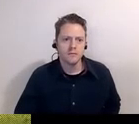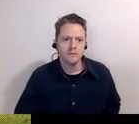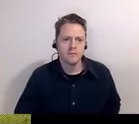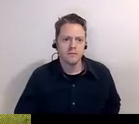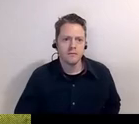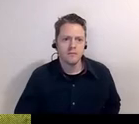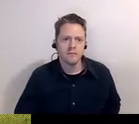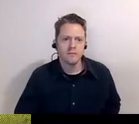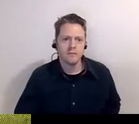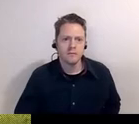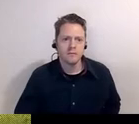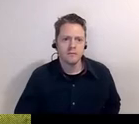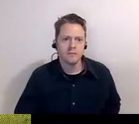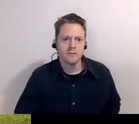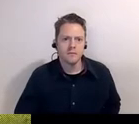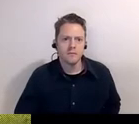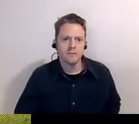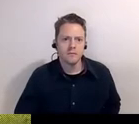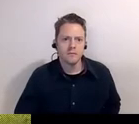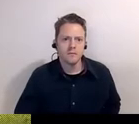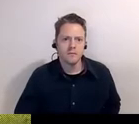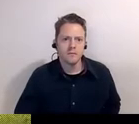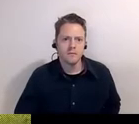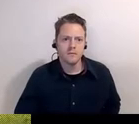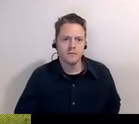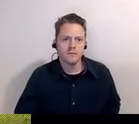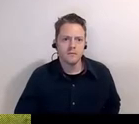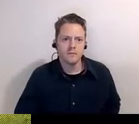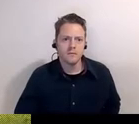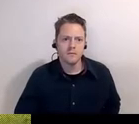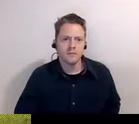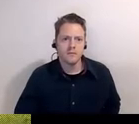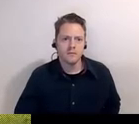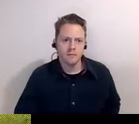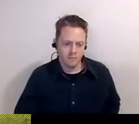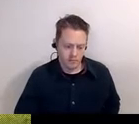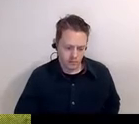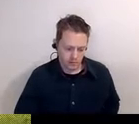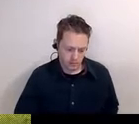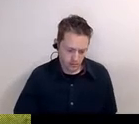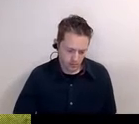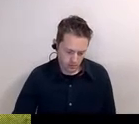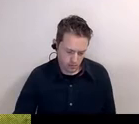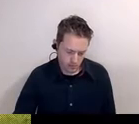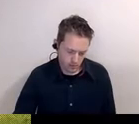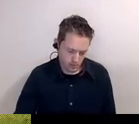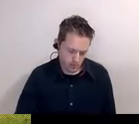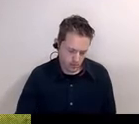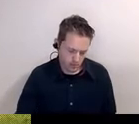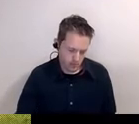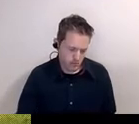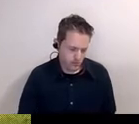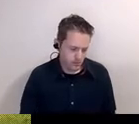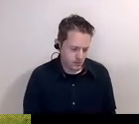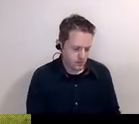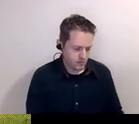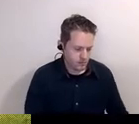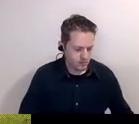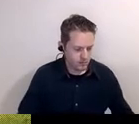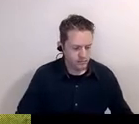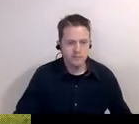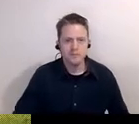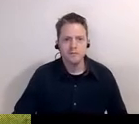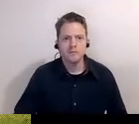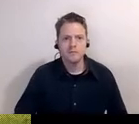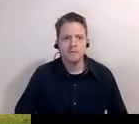and watts hospital was never um renovated to bring it to modern standards and eventually you you you move towards the county